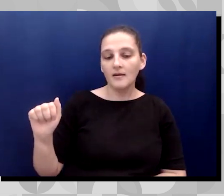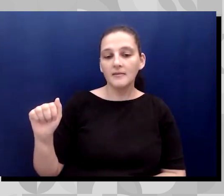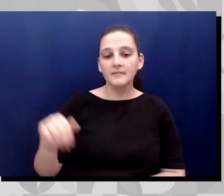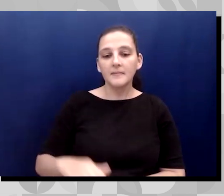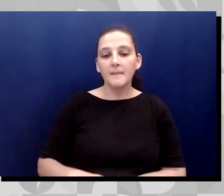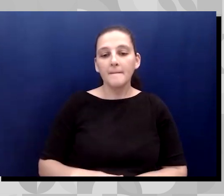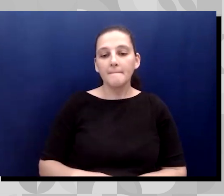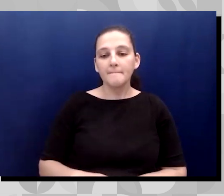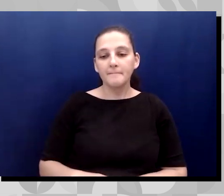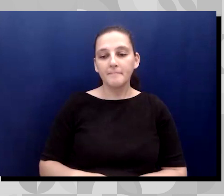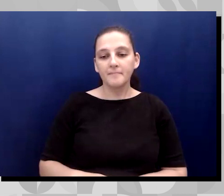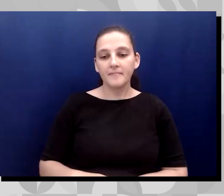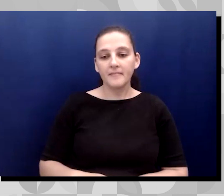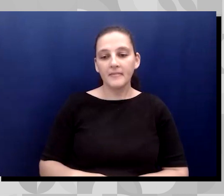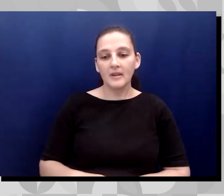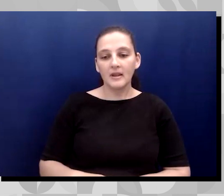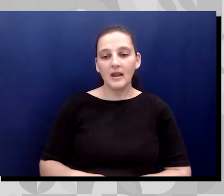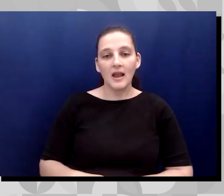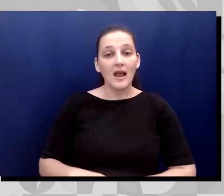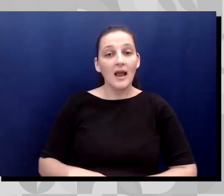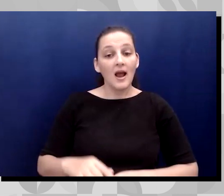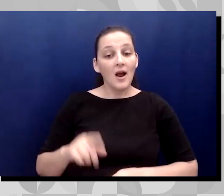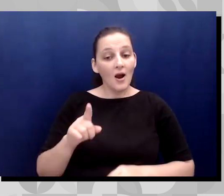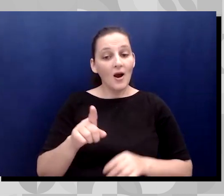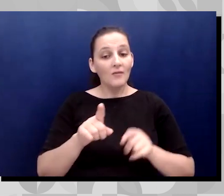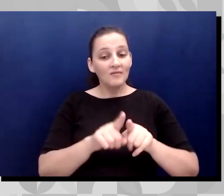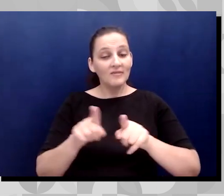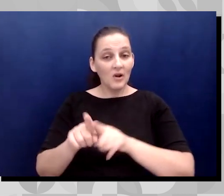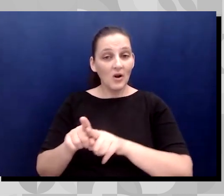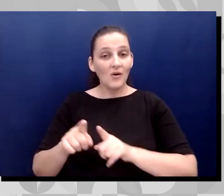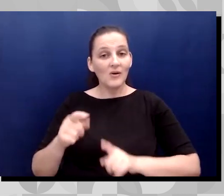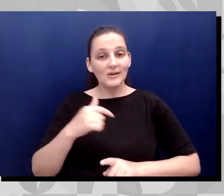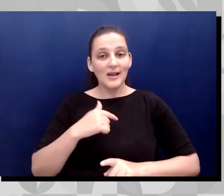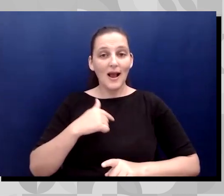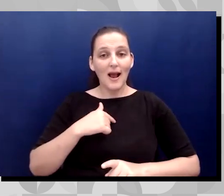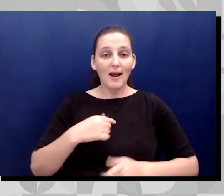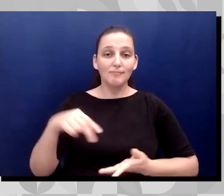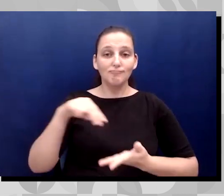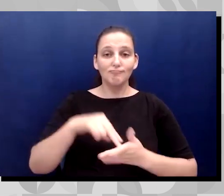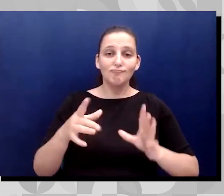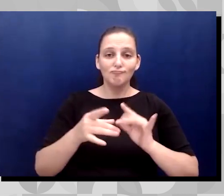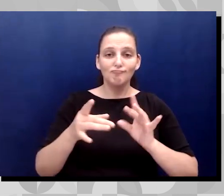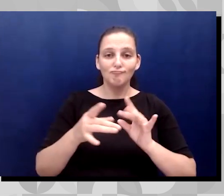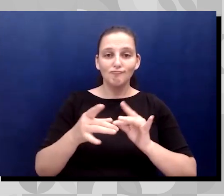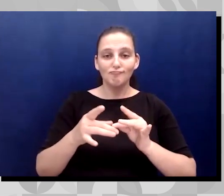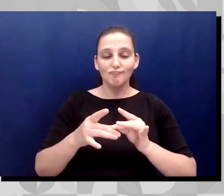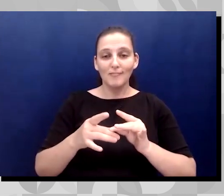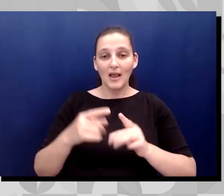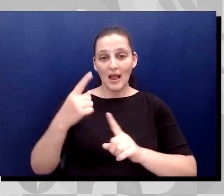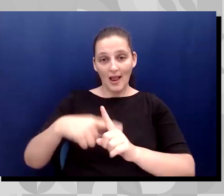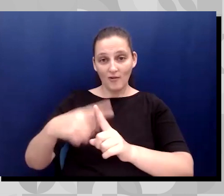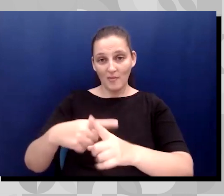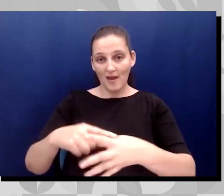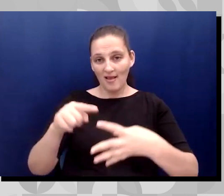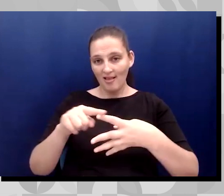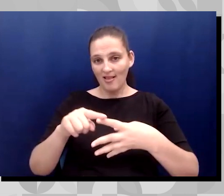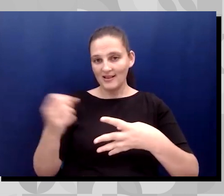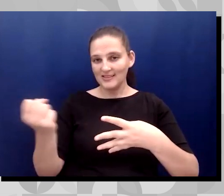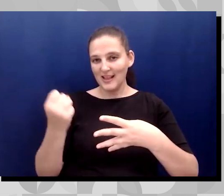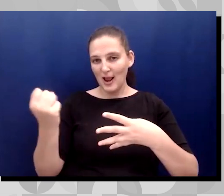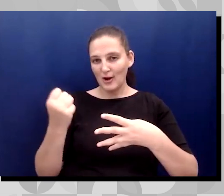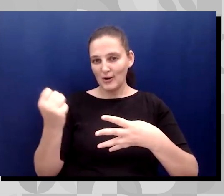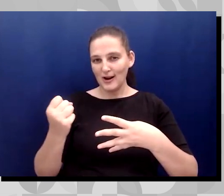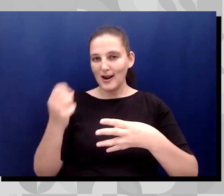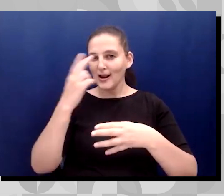own comedy show the first Saturday of every month at a place in San